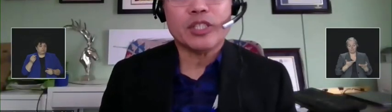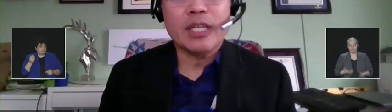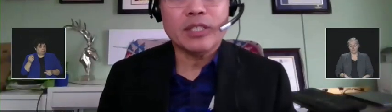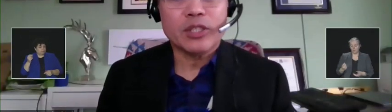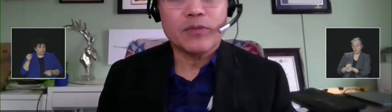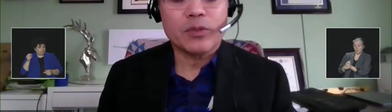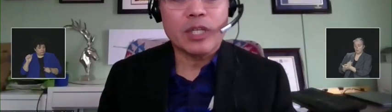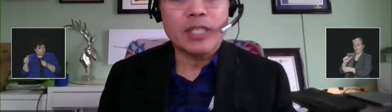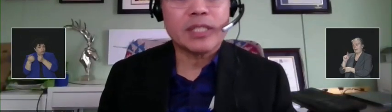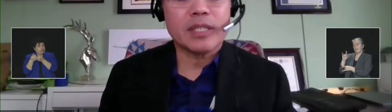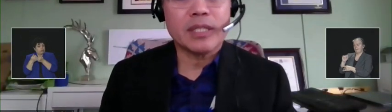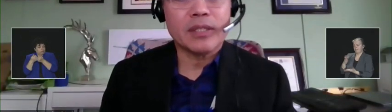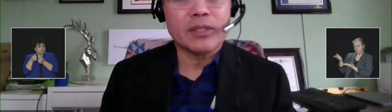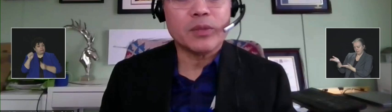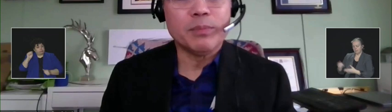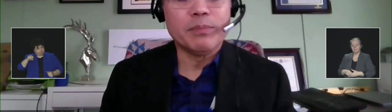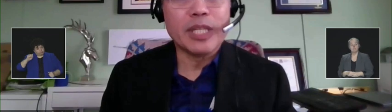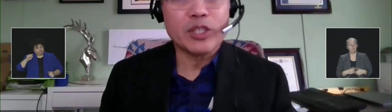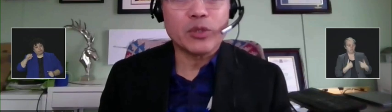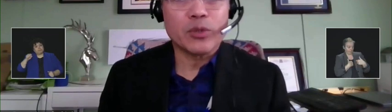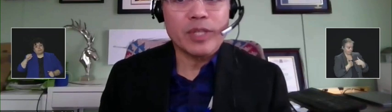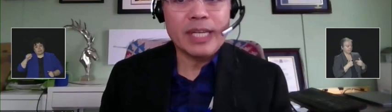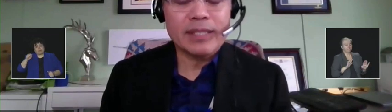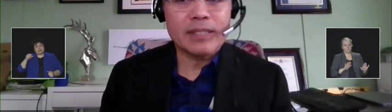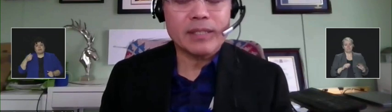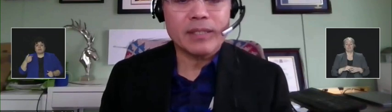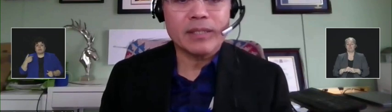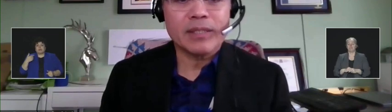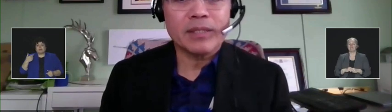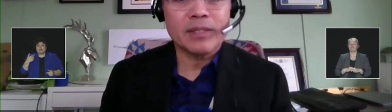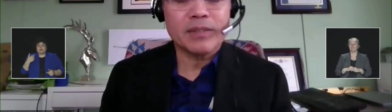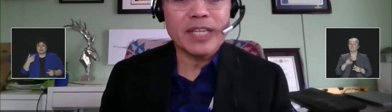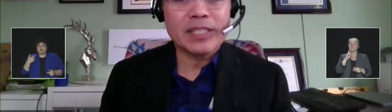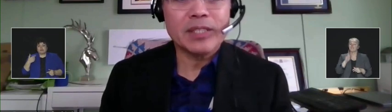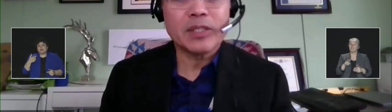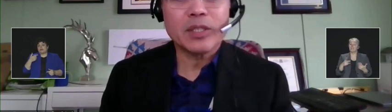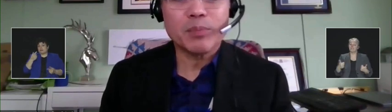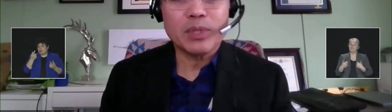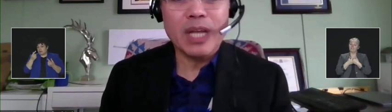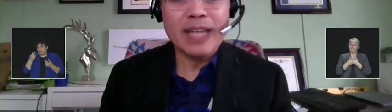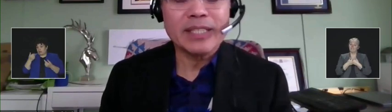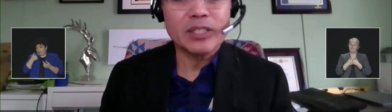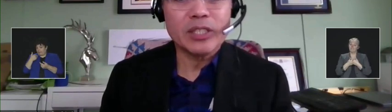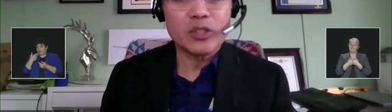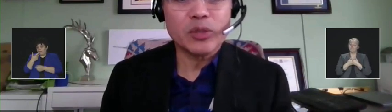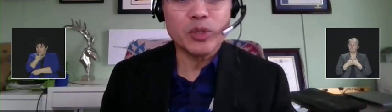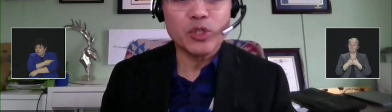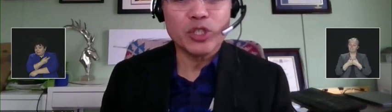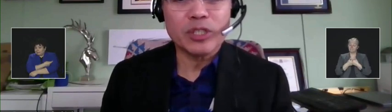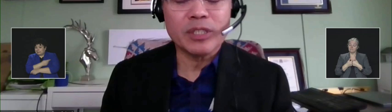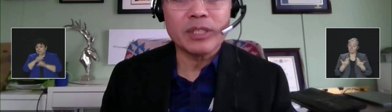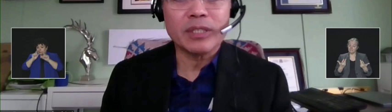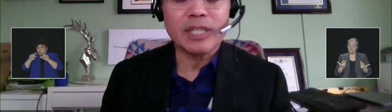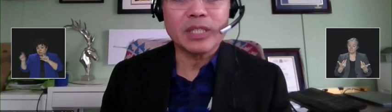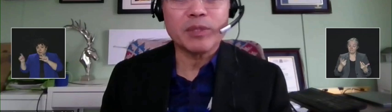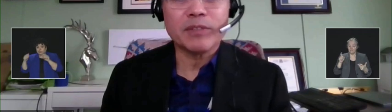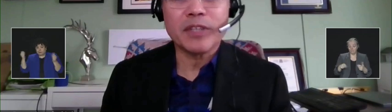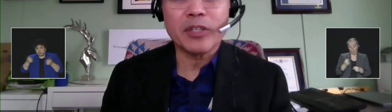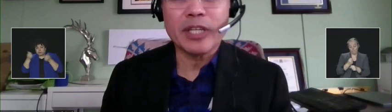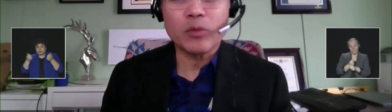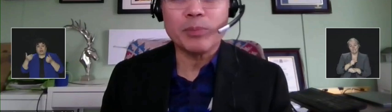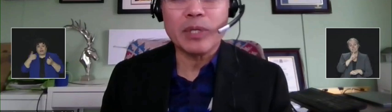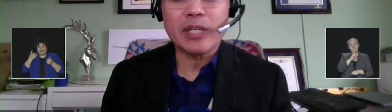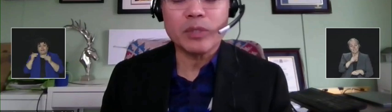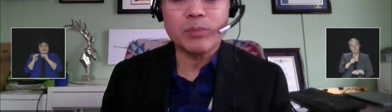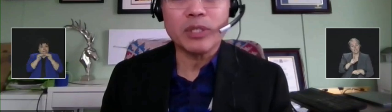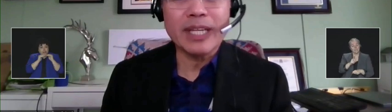a challenge for us to make sure that the vaccine supply and distribution has been